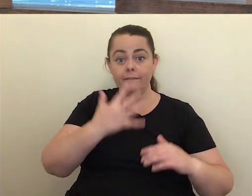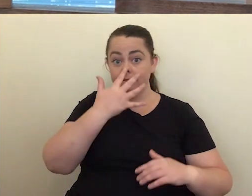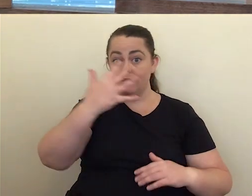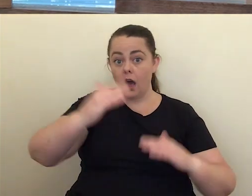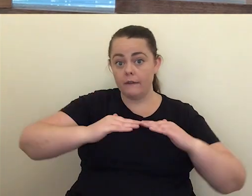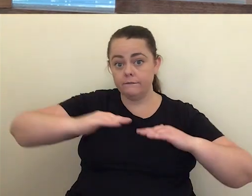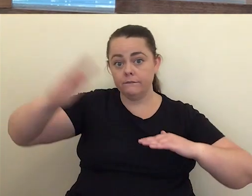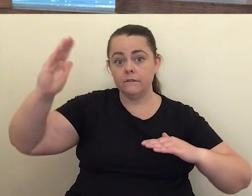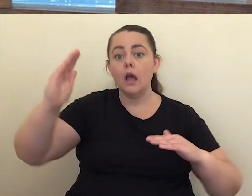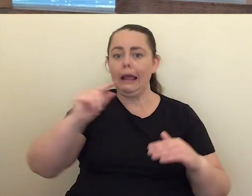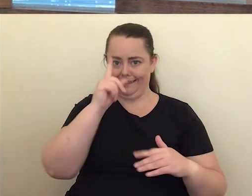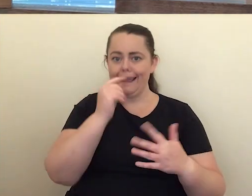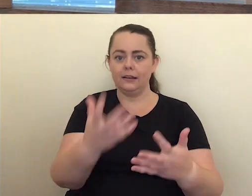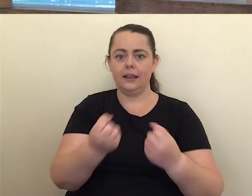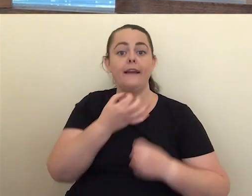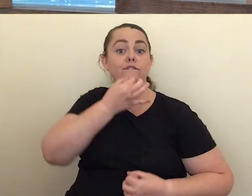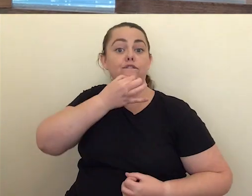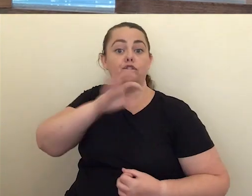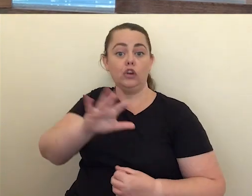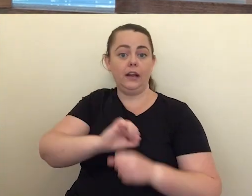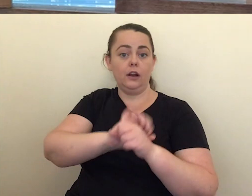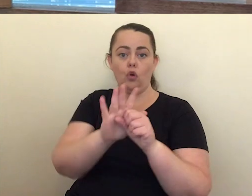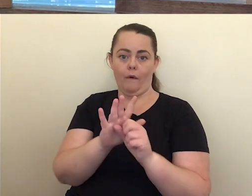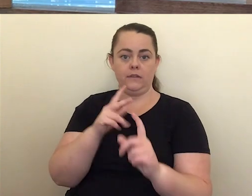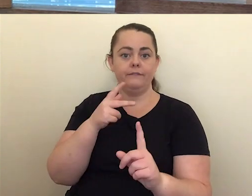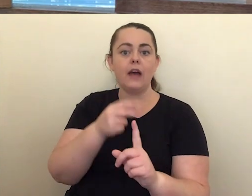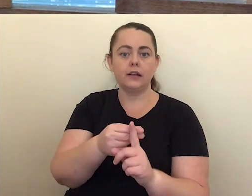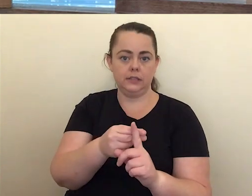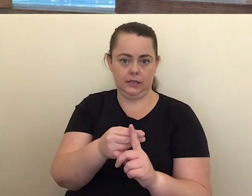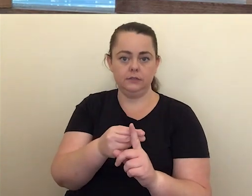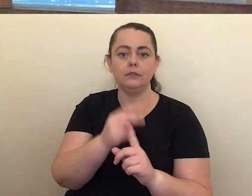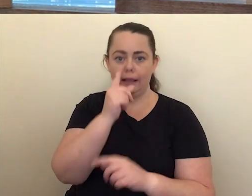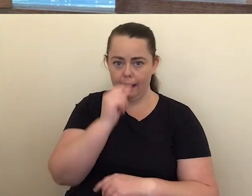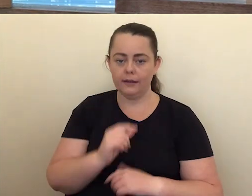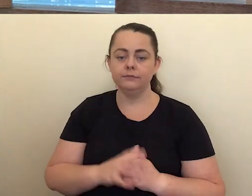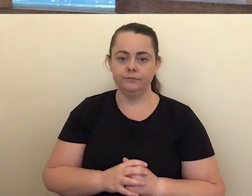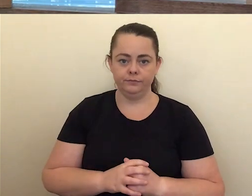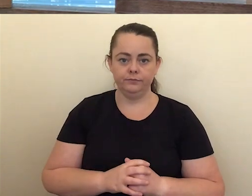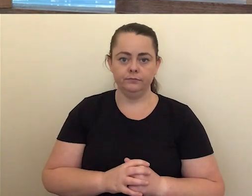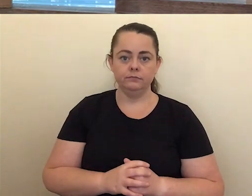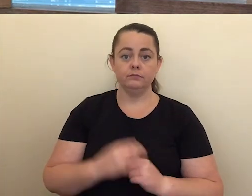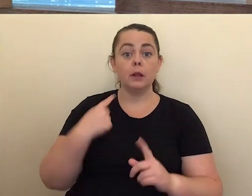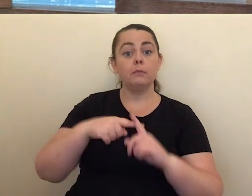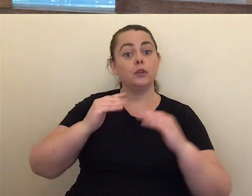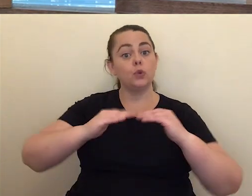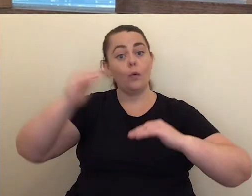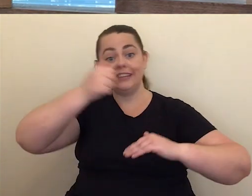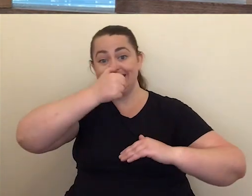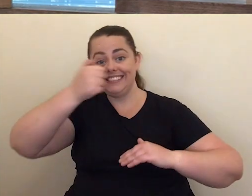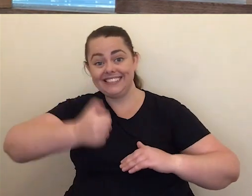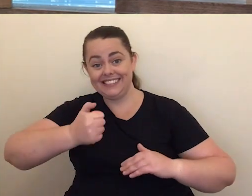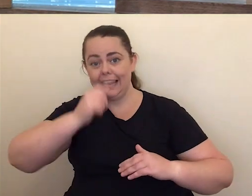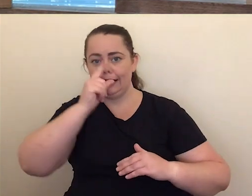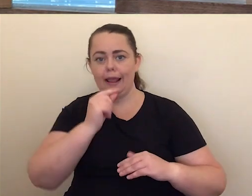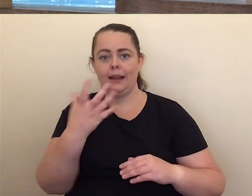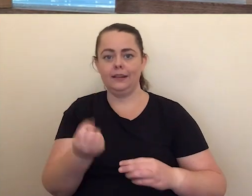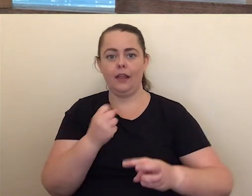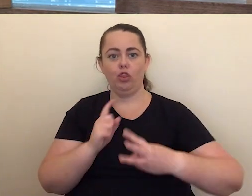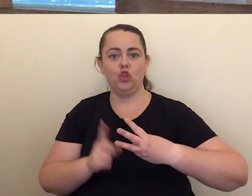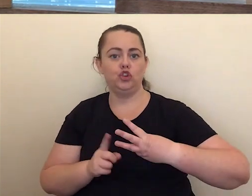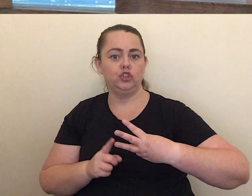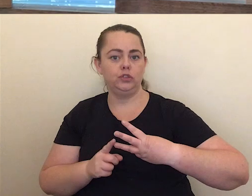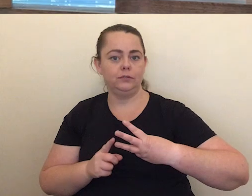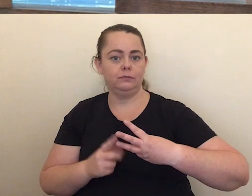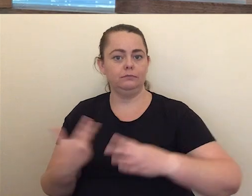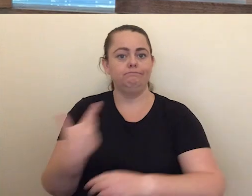a free COVID-19 vaccination. And also those aged 16 and over eligible for a booster. So